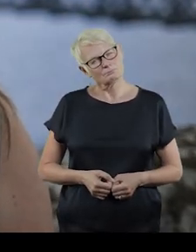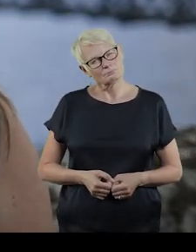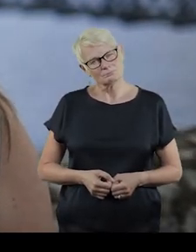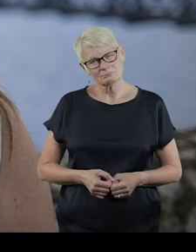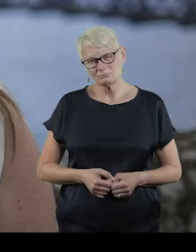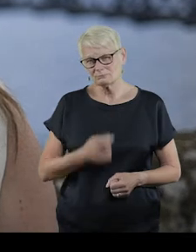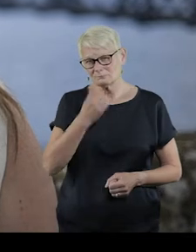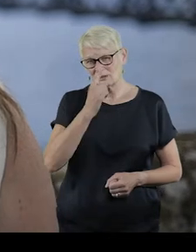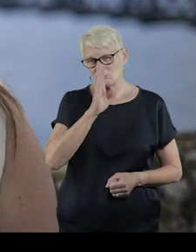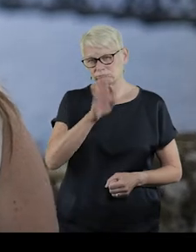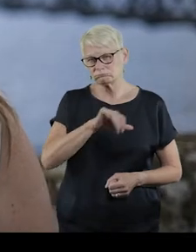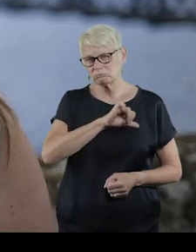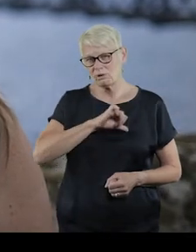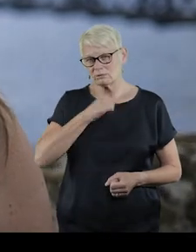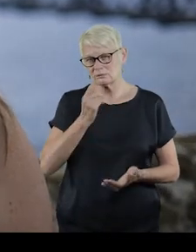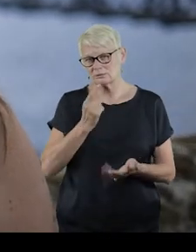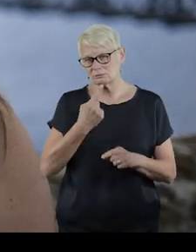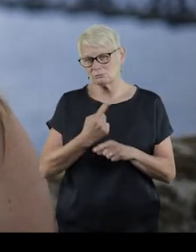Can I be honest with you?